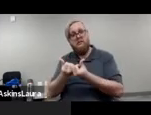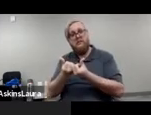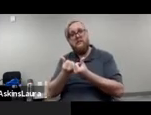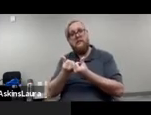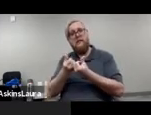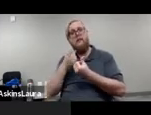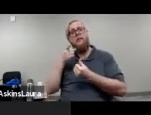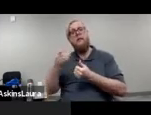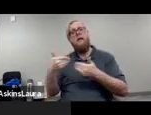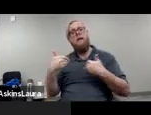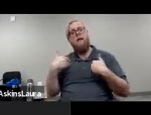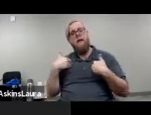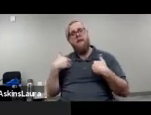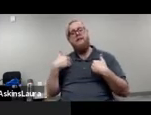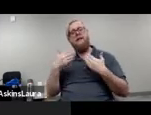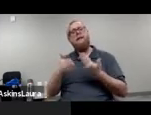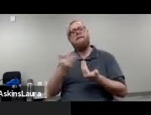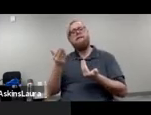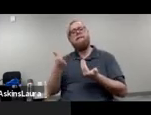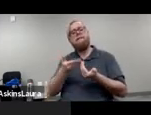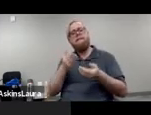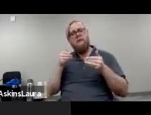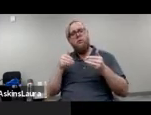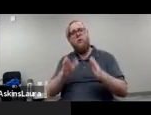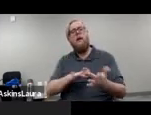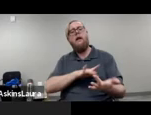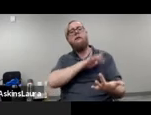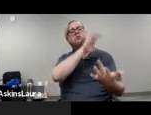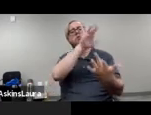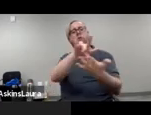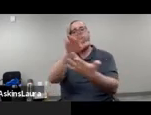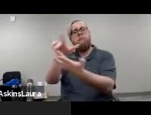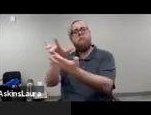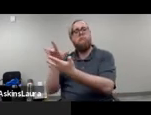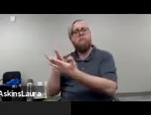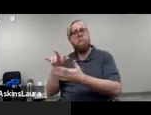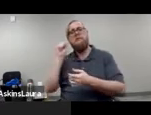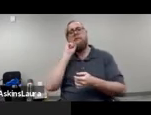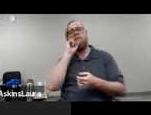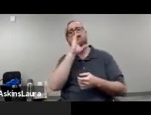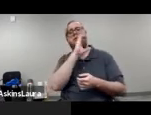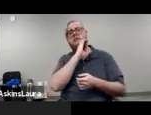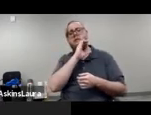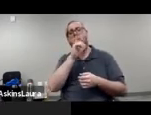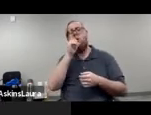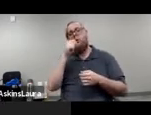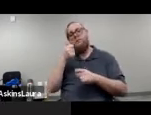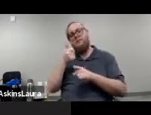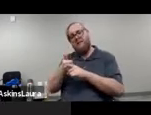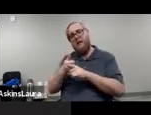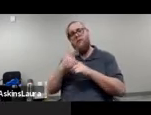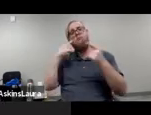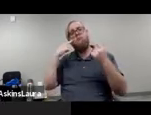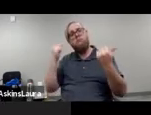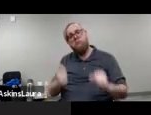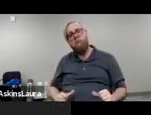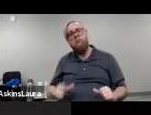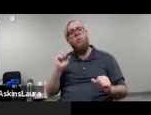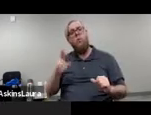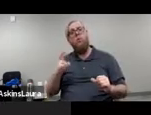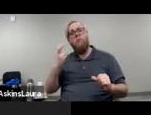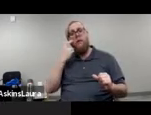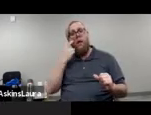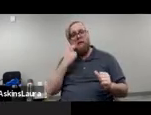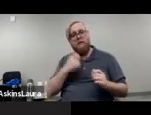they have a very easy way to reach out to seniors who have low vision and or blind.